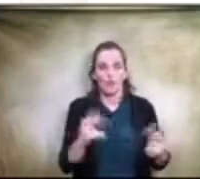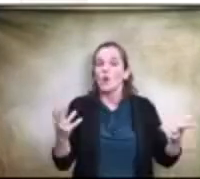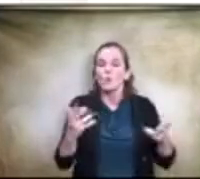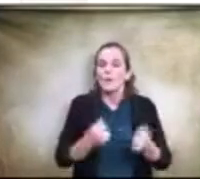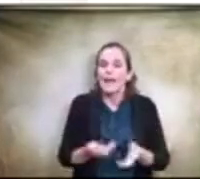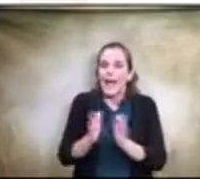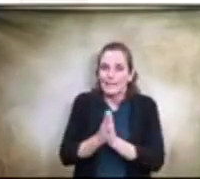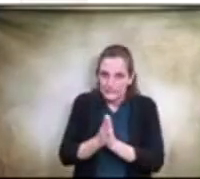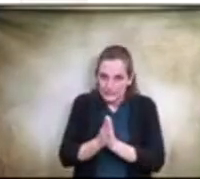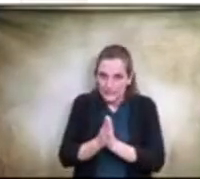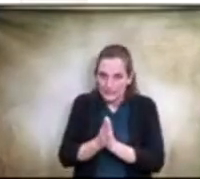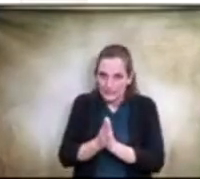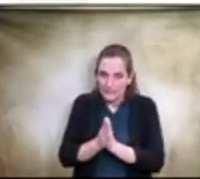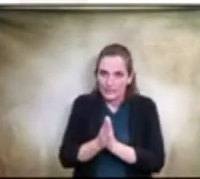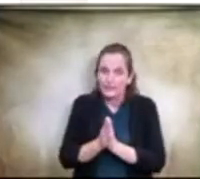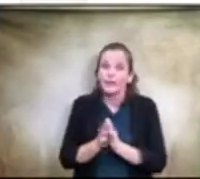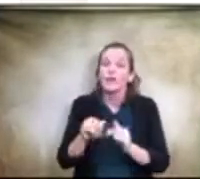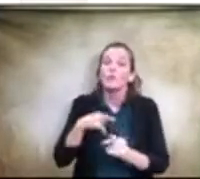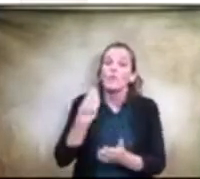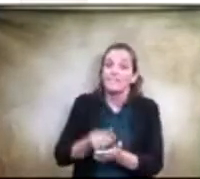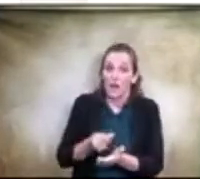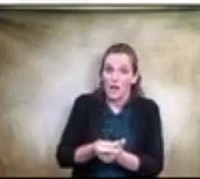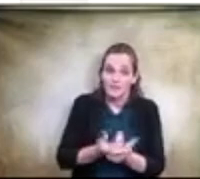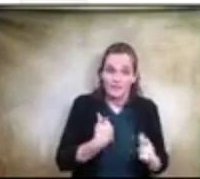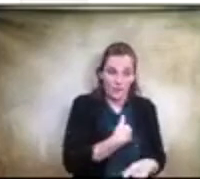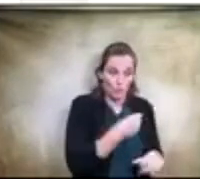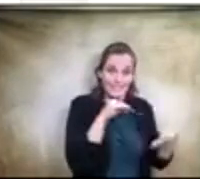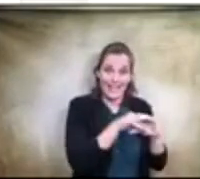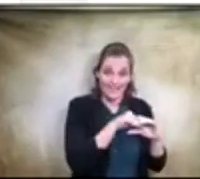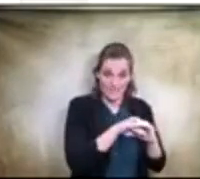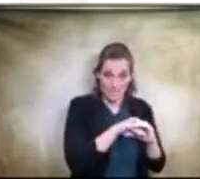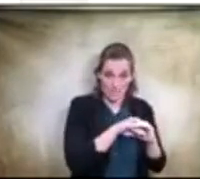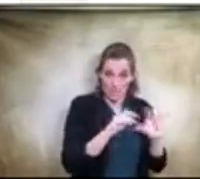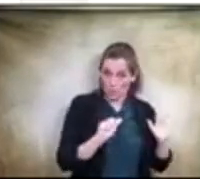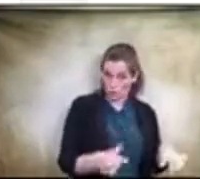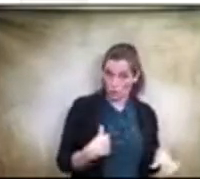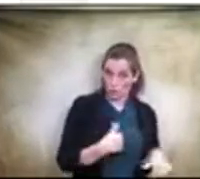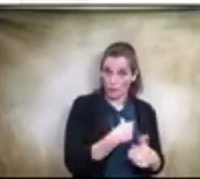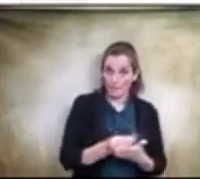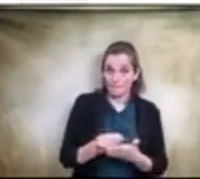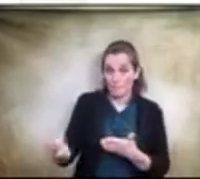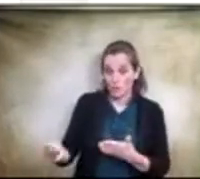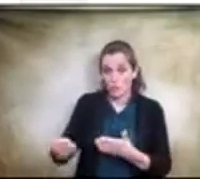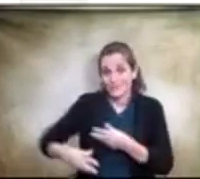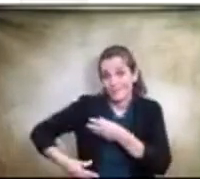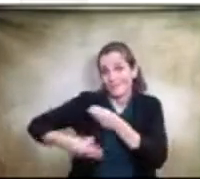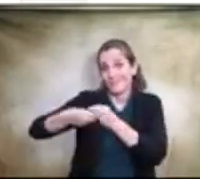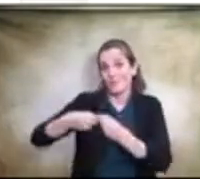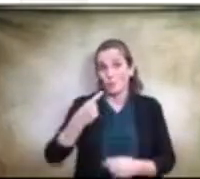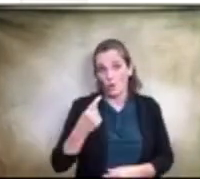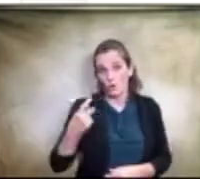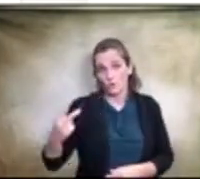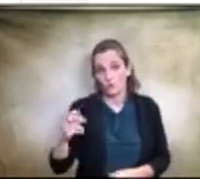the funds that we're saving could we possibly purchase one or two more suburbans yeah